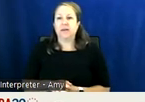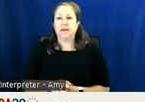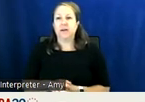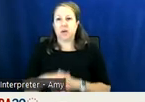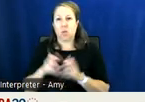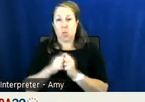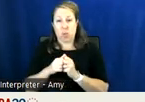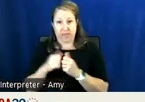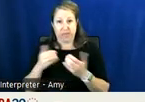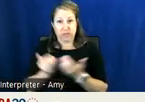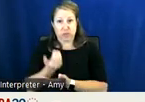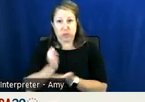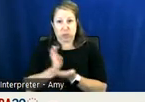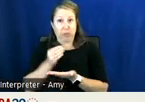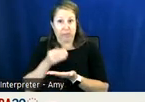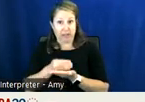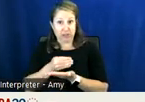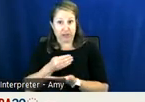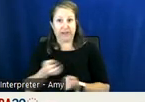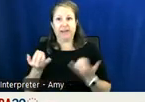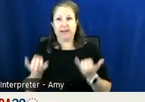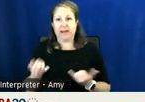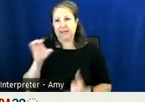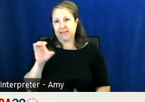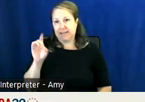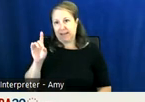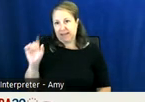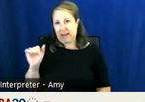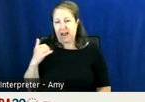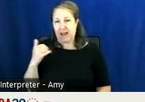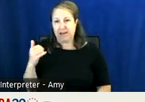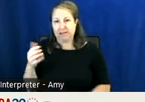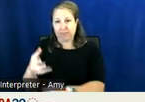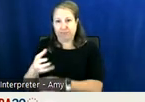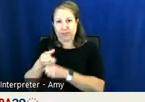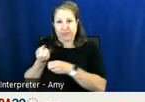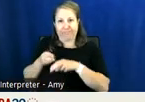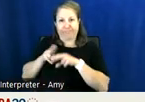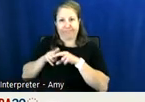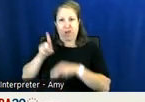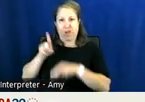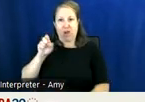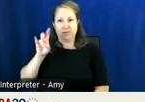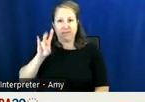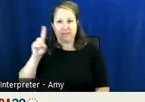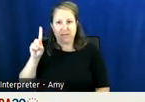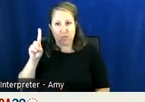the enactment of this new budget uh cda is seeing an increase of 171